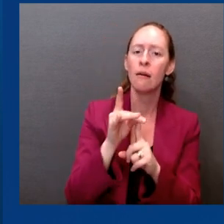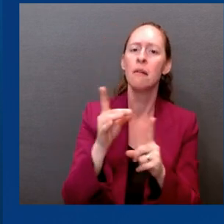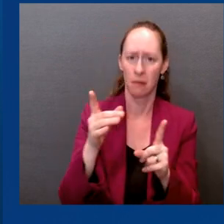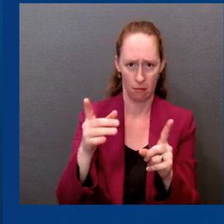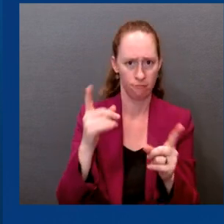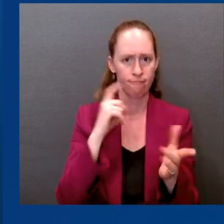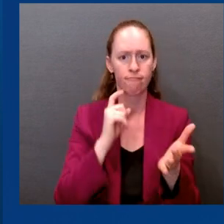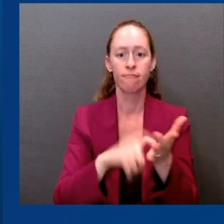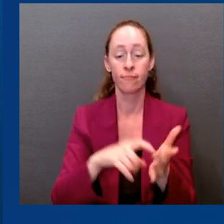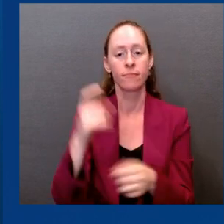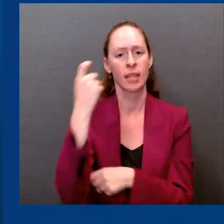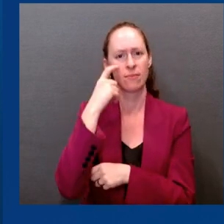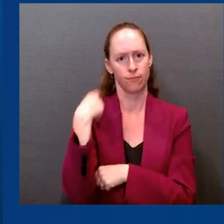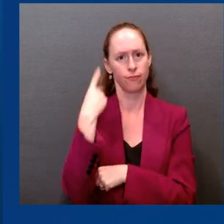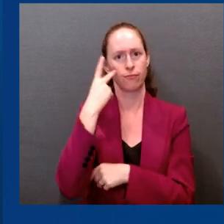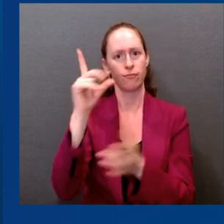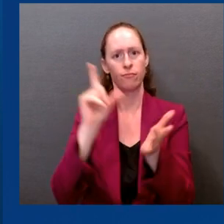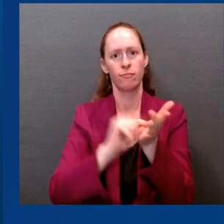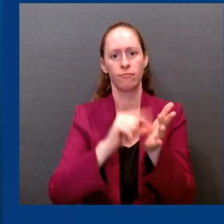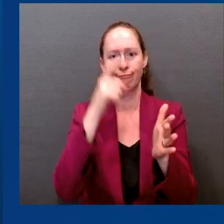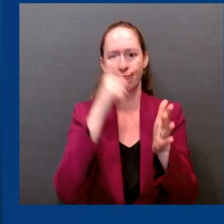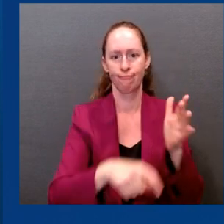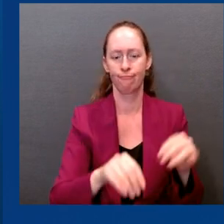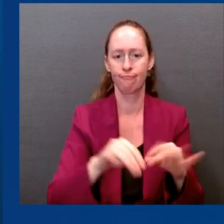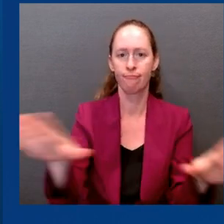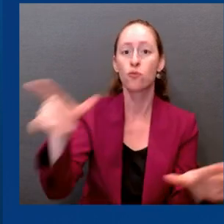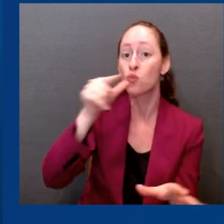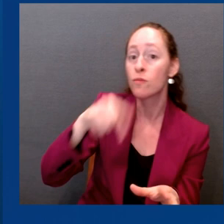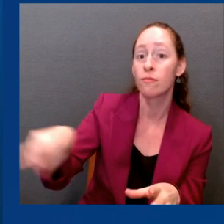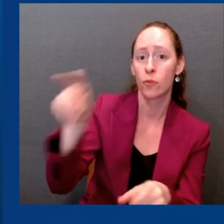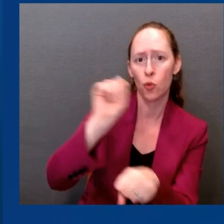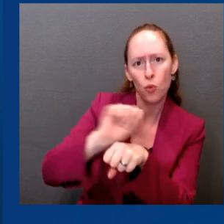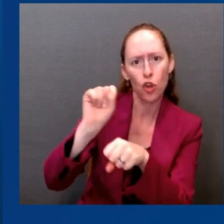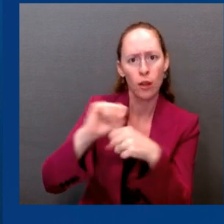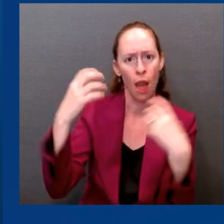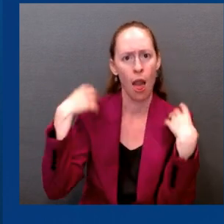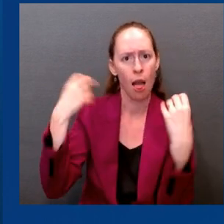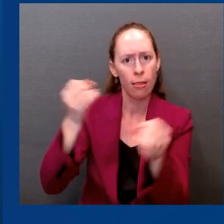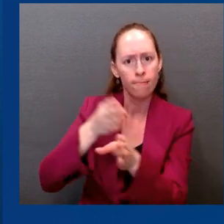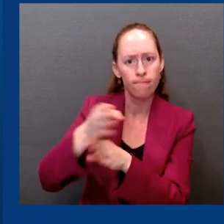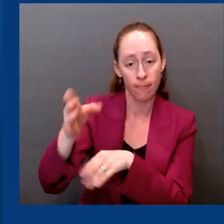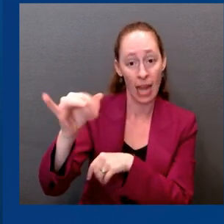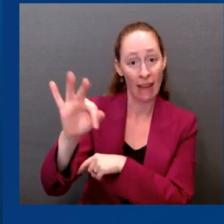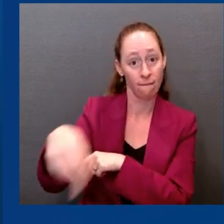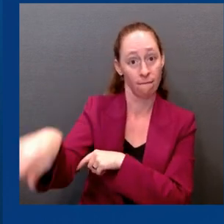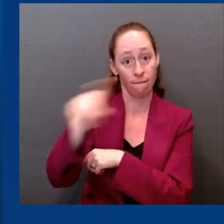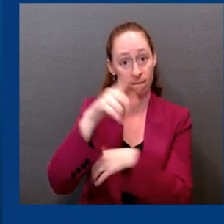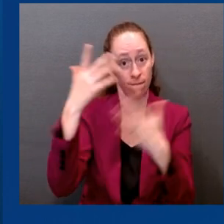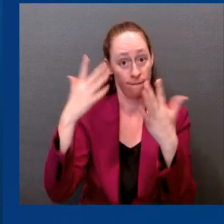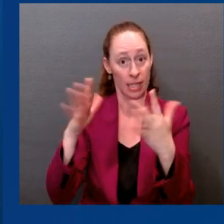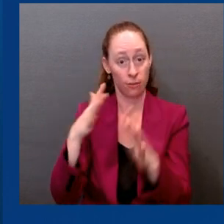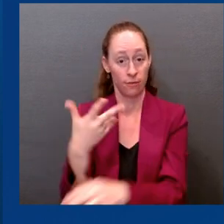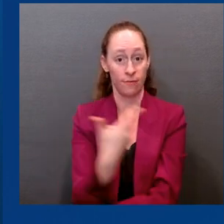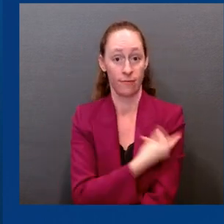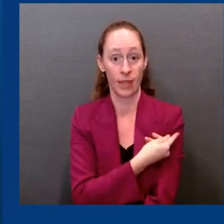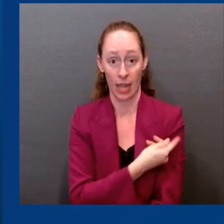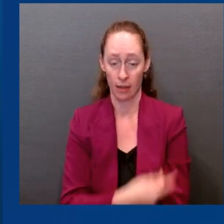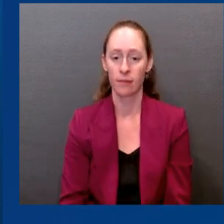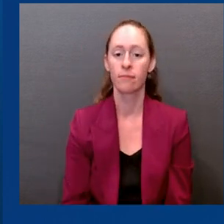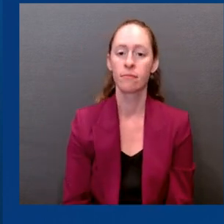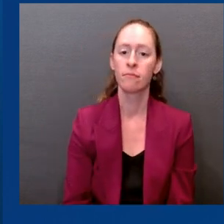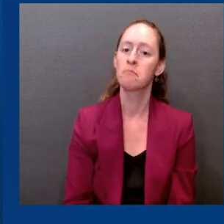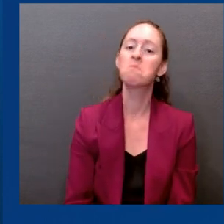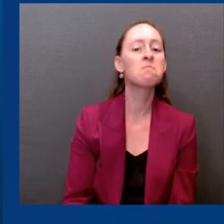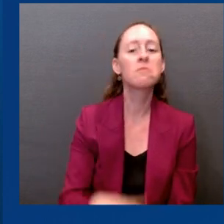workers who received one, two, or three doses of vaccine were less likely to have long COVID compared to those